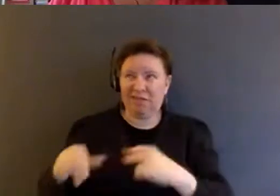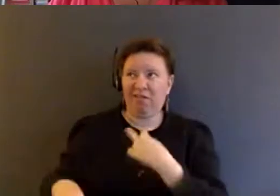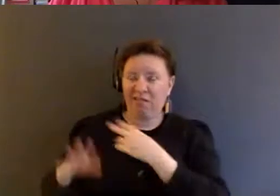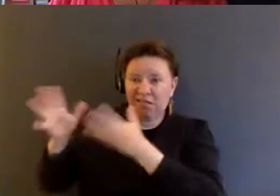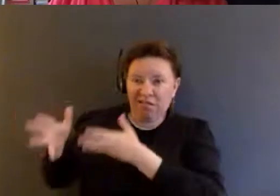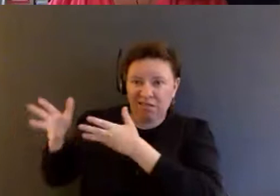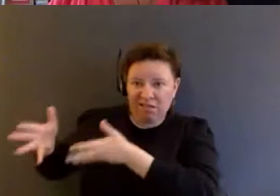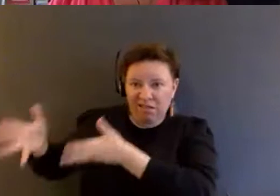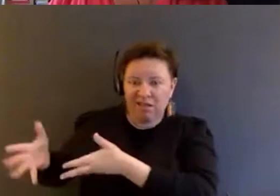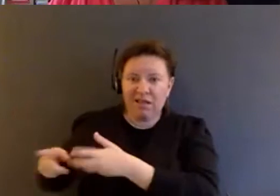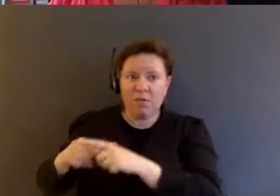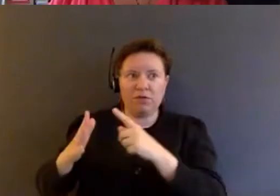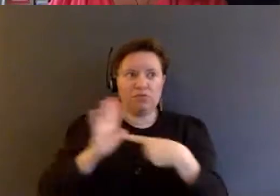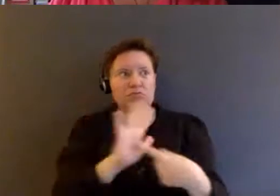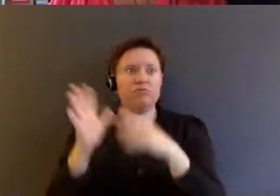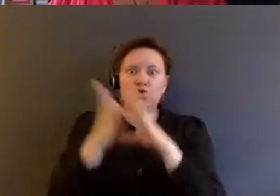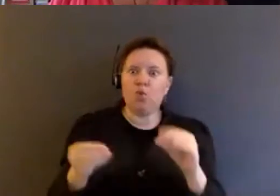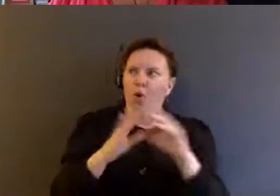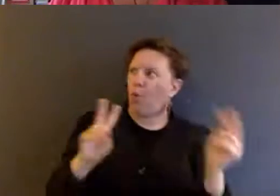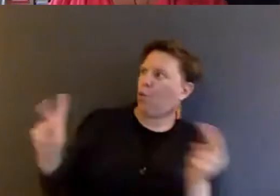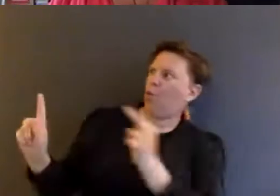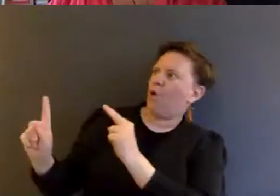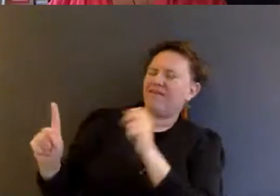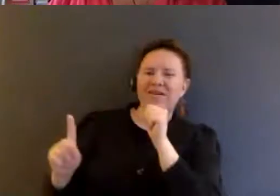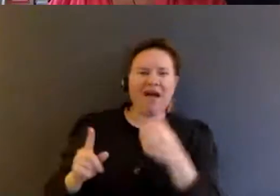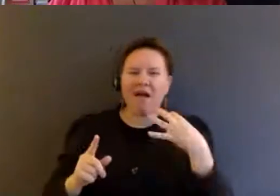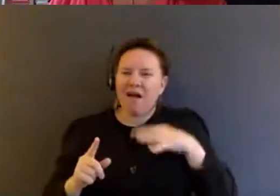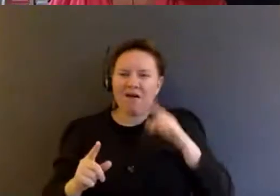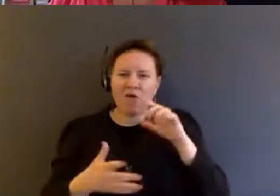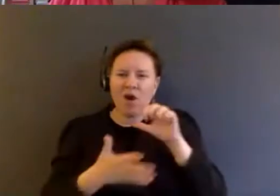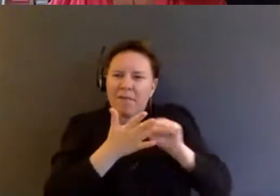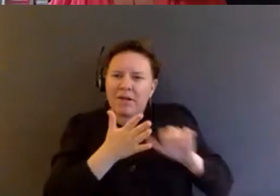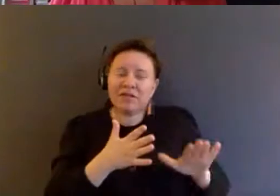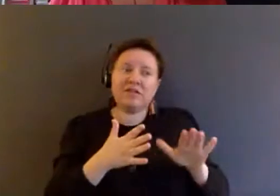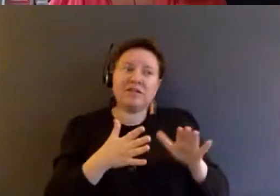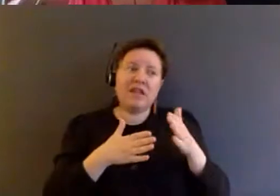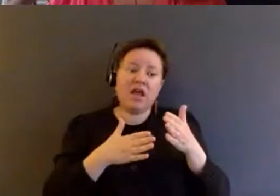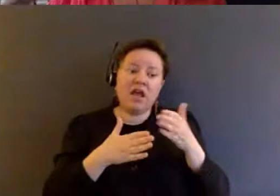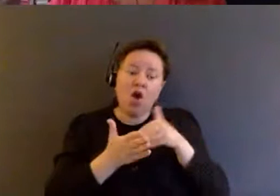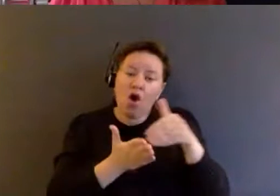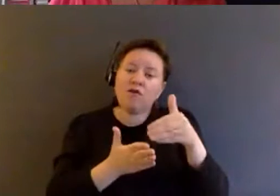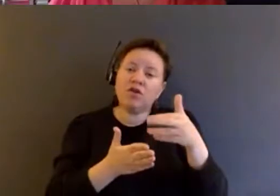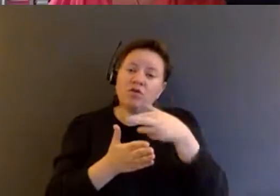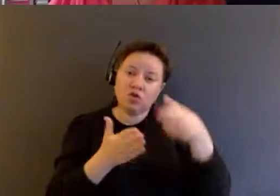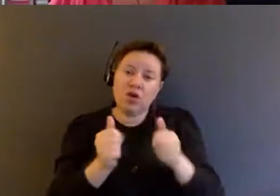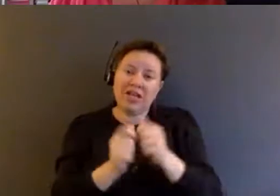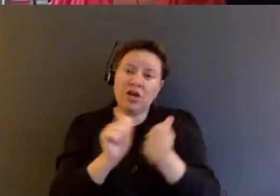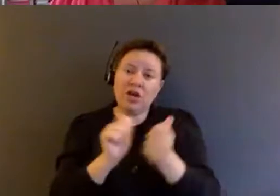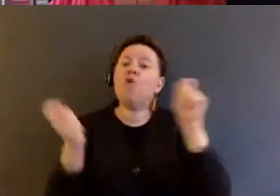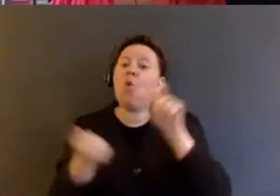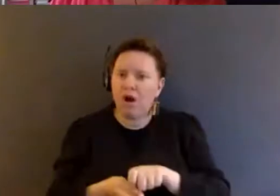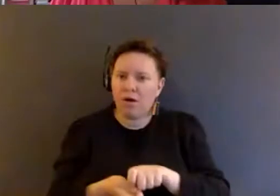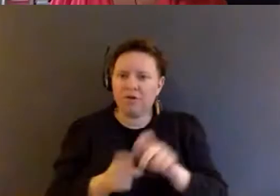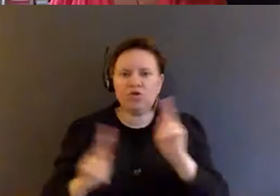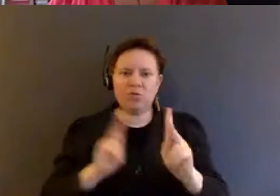They're not useful for abolition because they often result in reforms. So people are really upset about conditions of